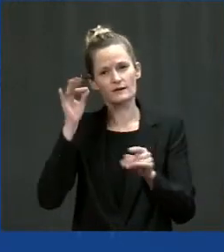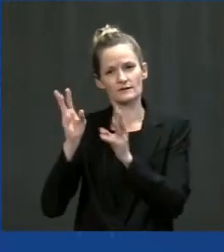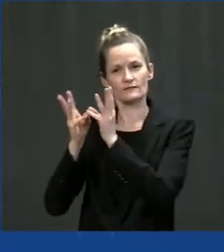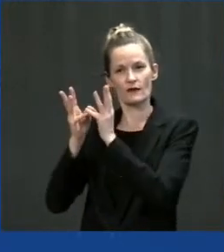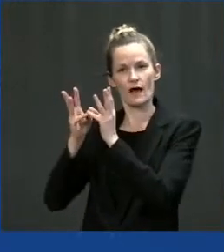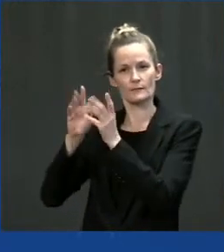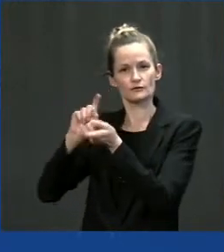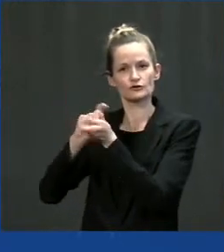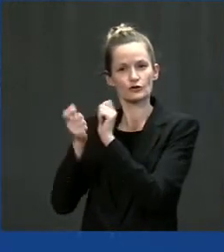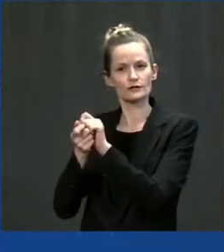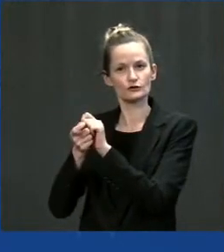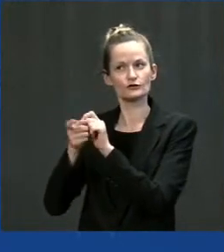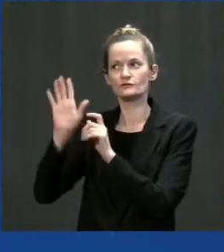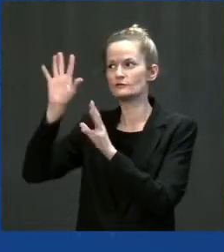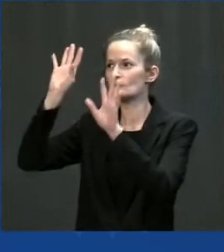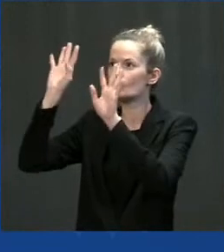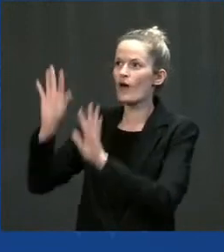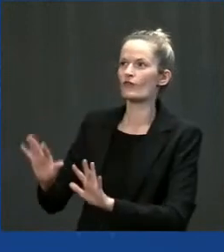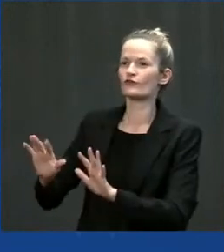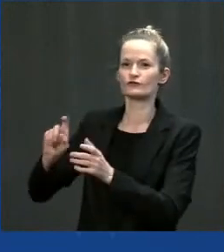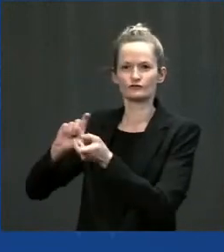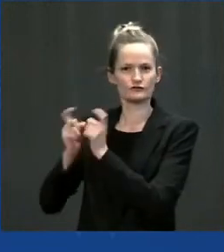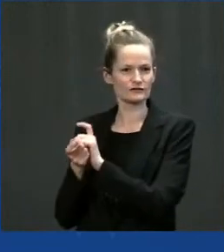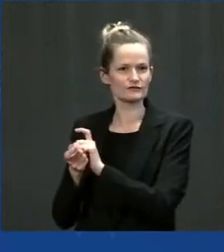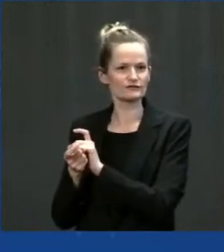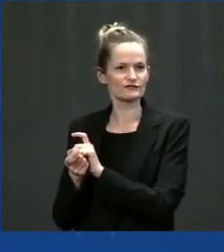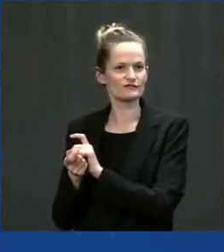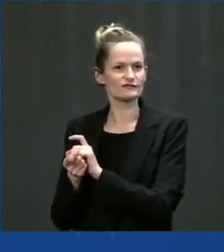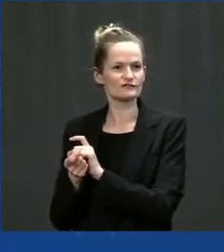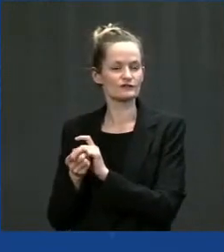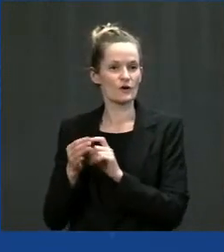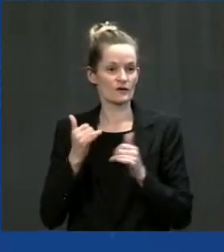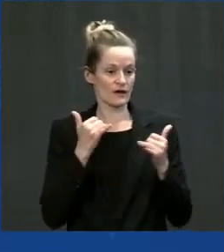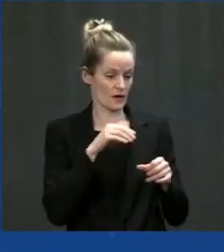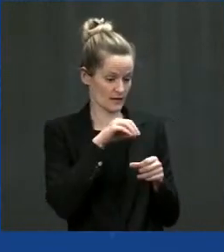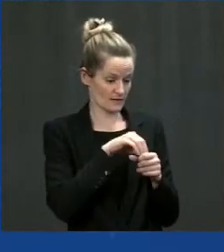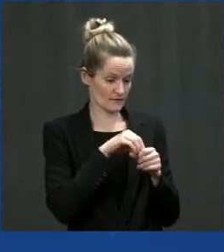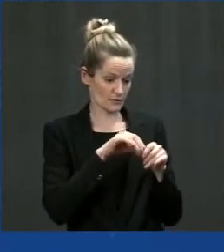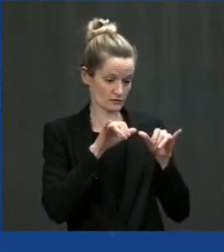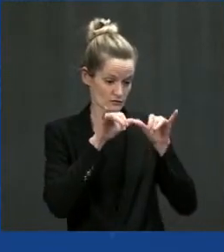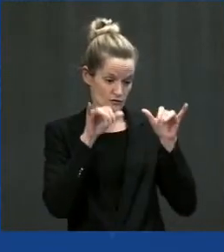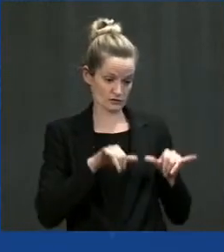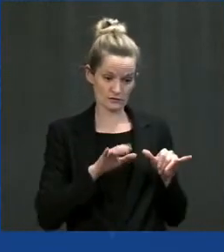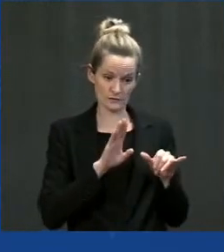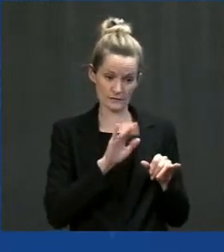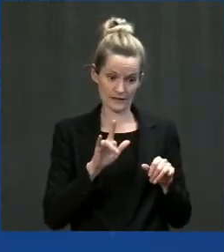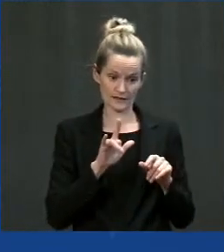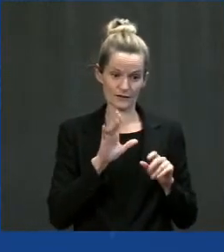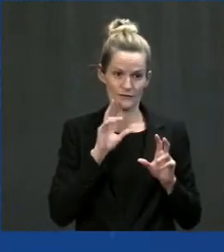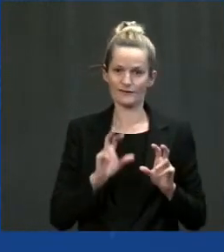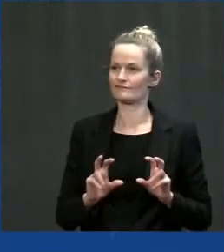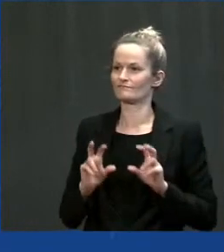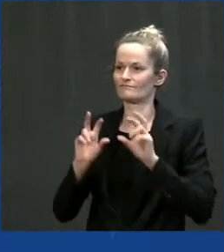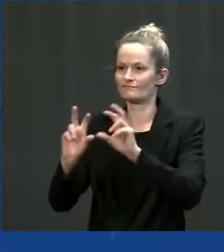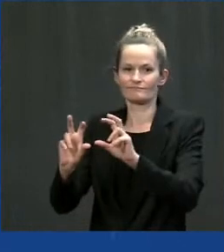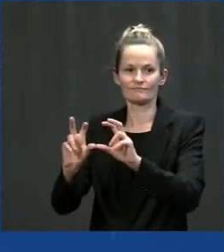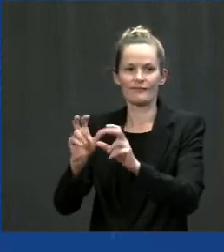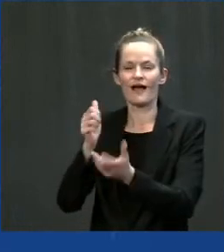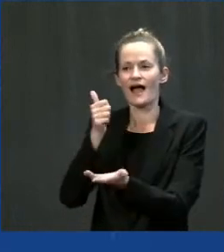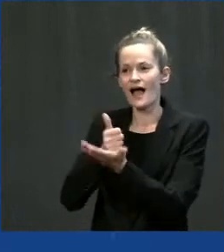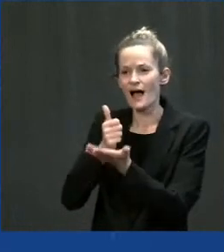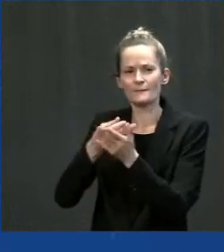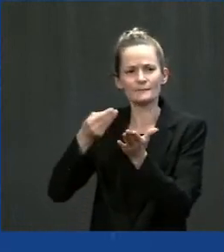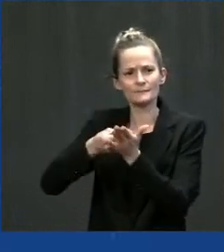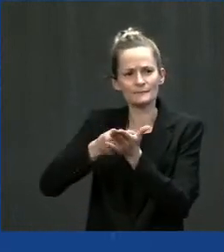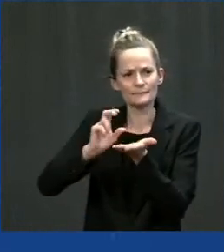that we're talking about here. It's going to invest in everything from forest management to helping communities